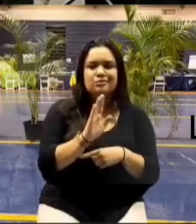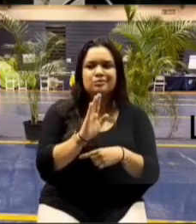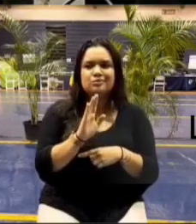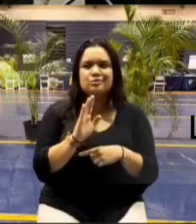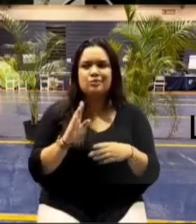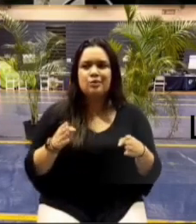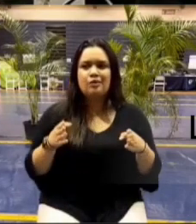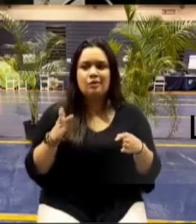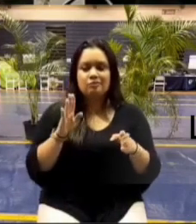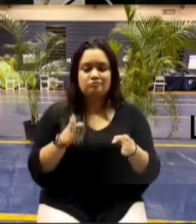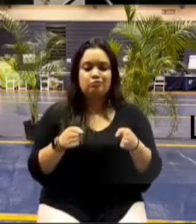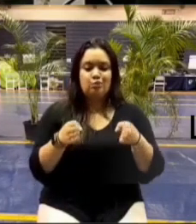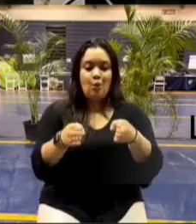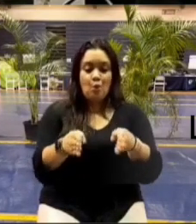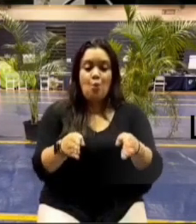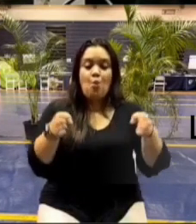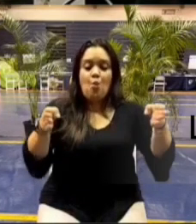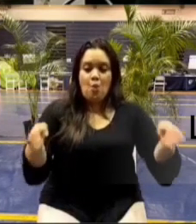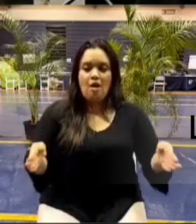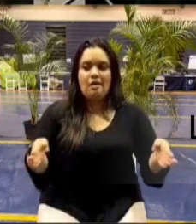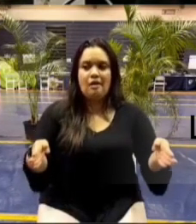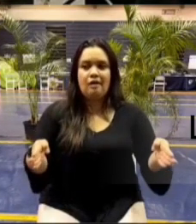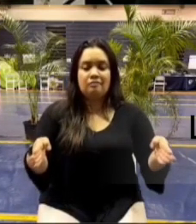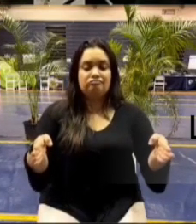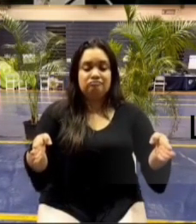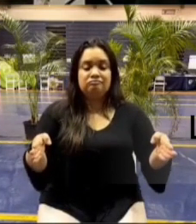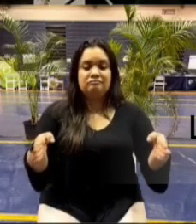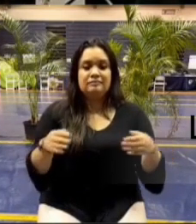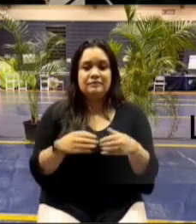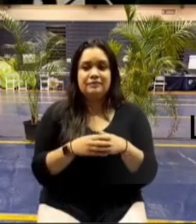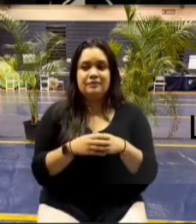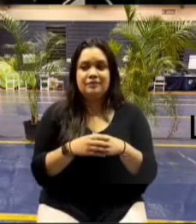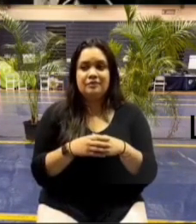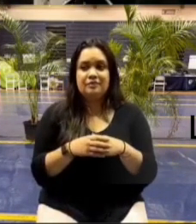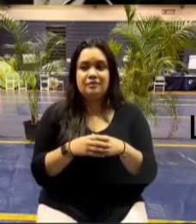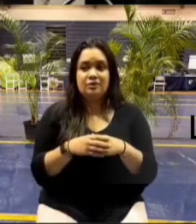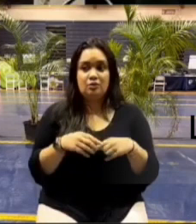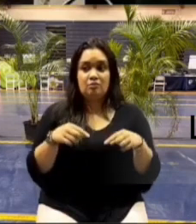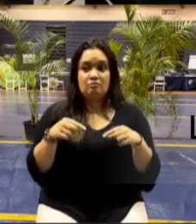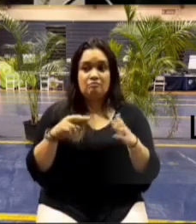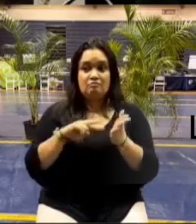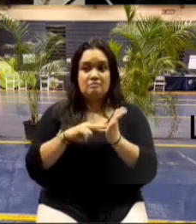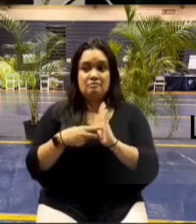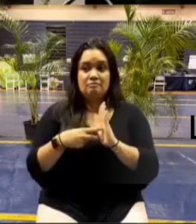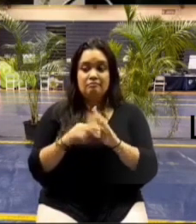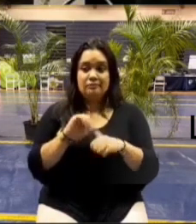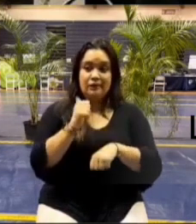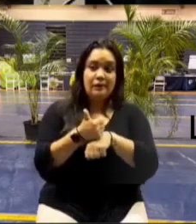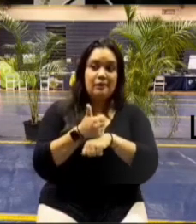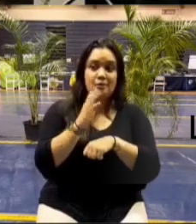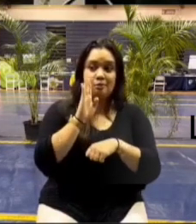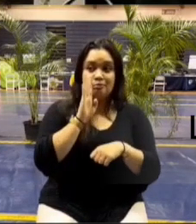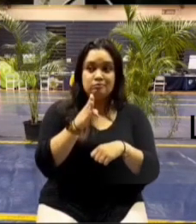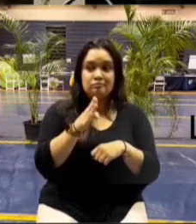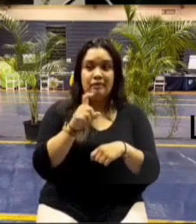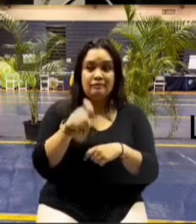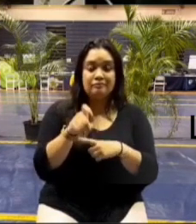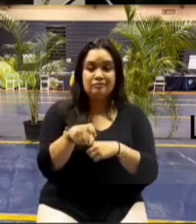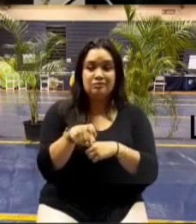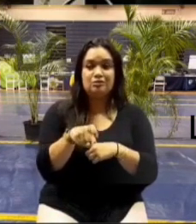will this condemnation that you've done set a precedent for moving forward in that